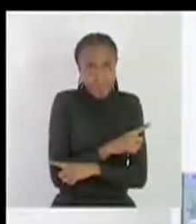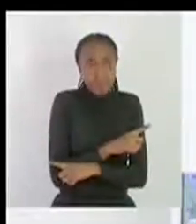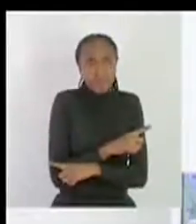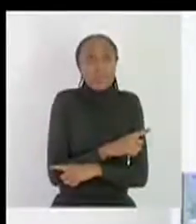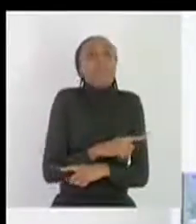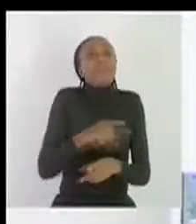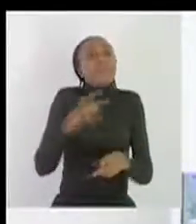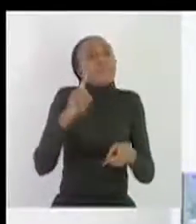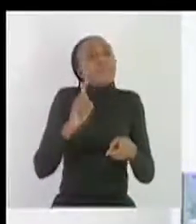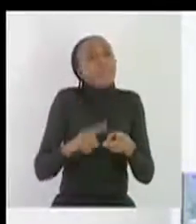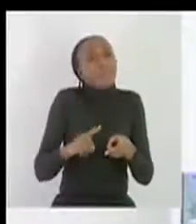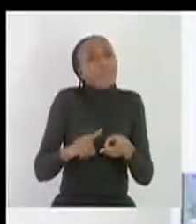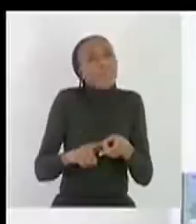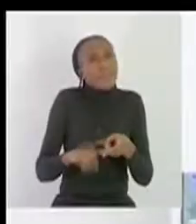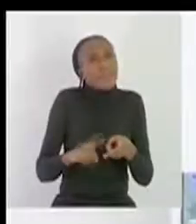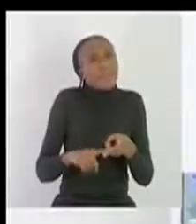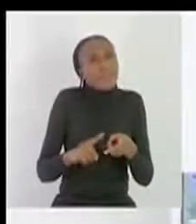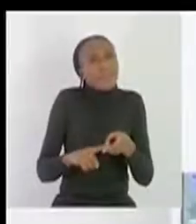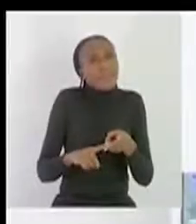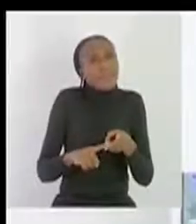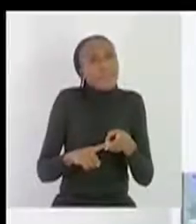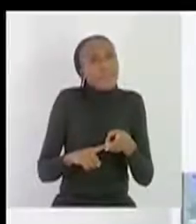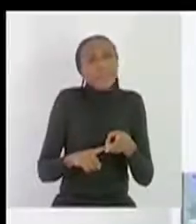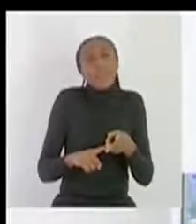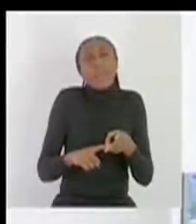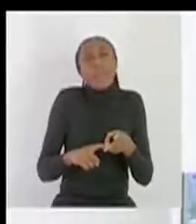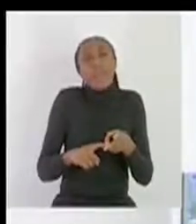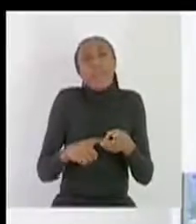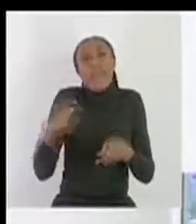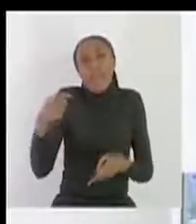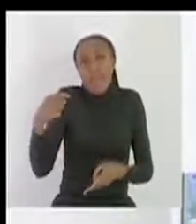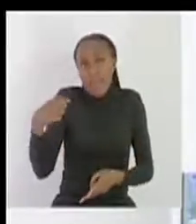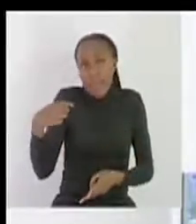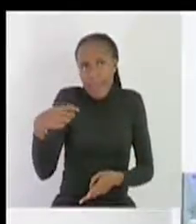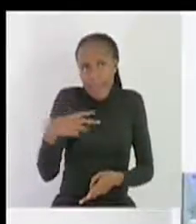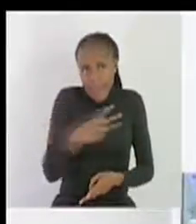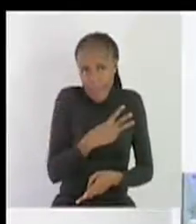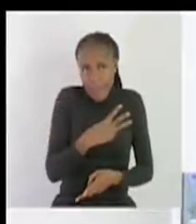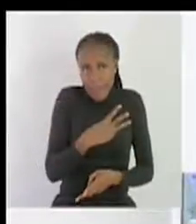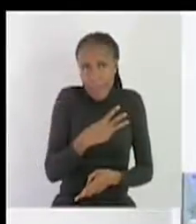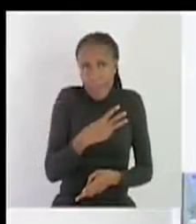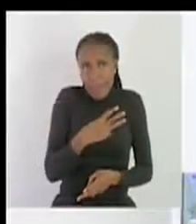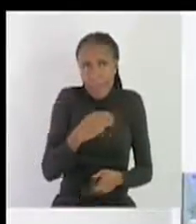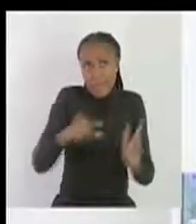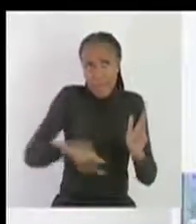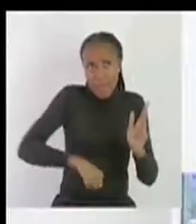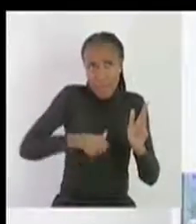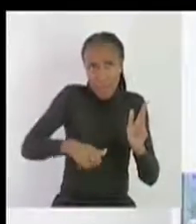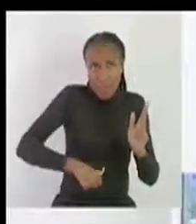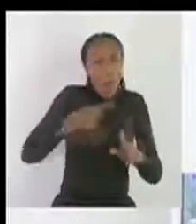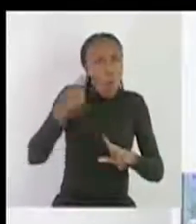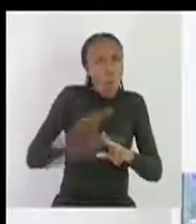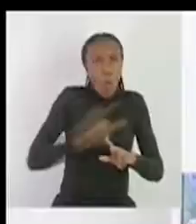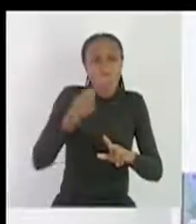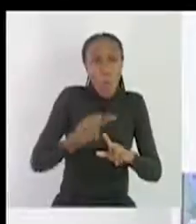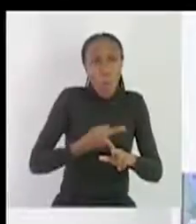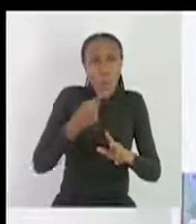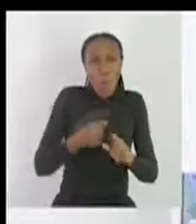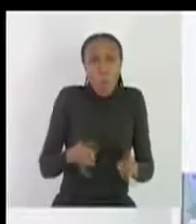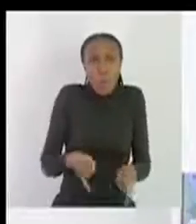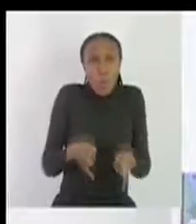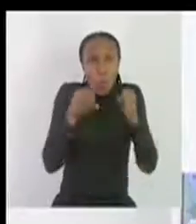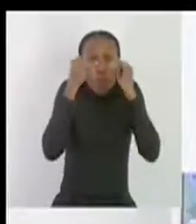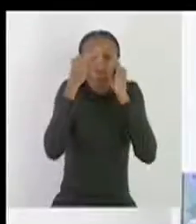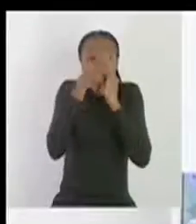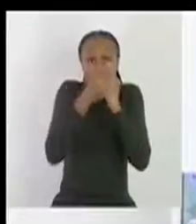then some other myth that we have looked at we say that HIV uh patients they are always thin and